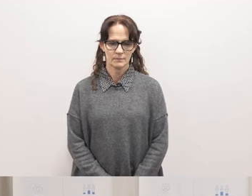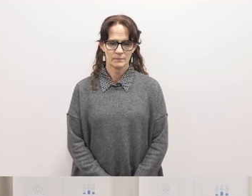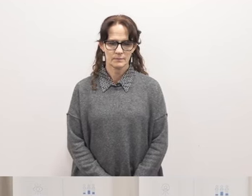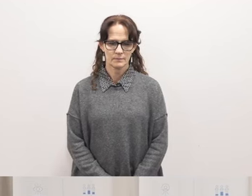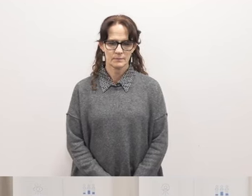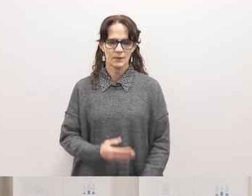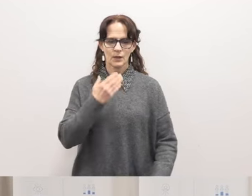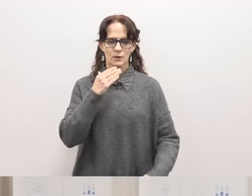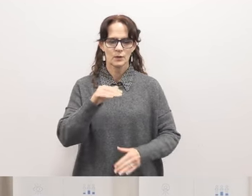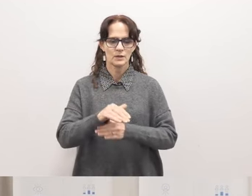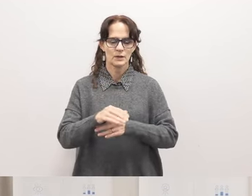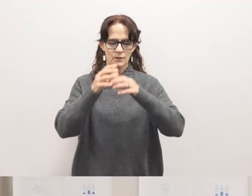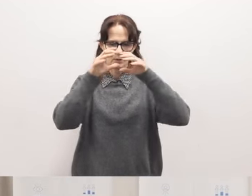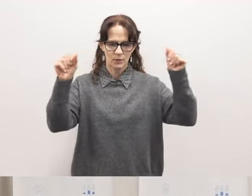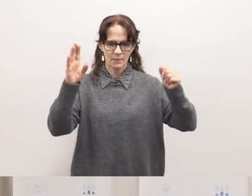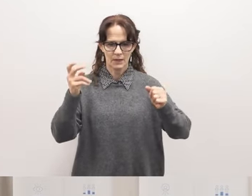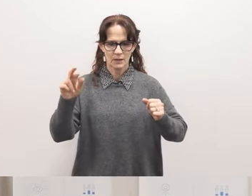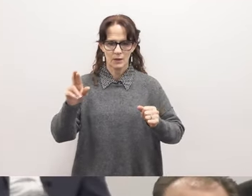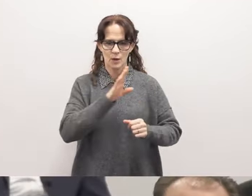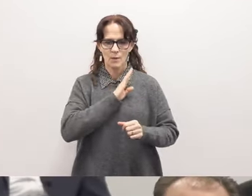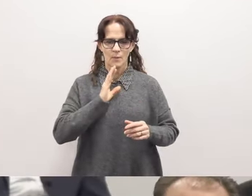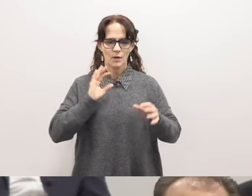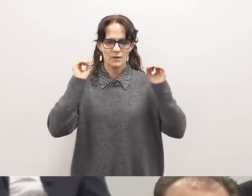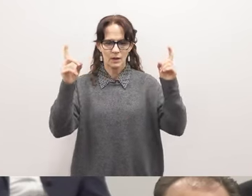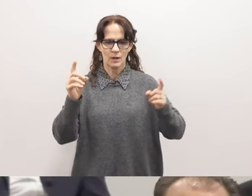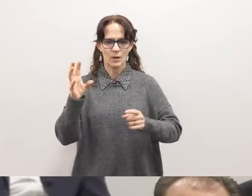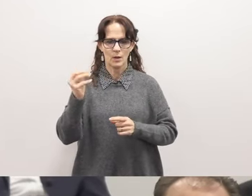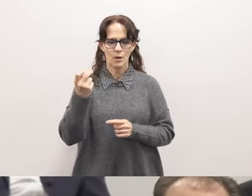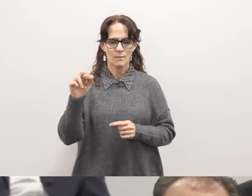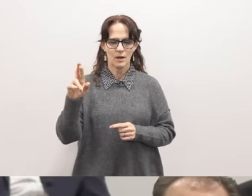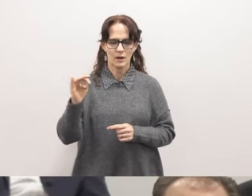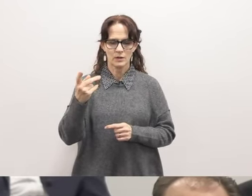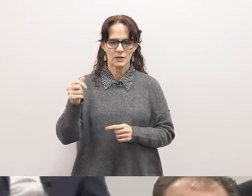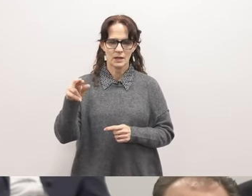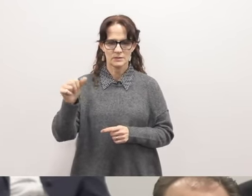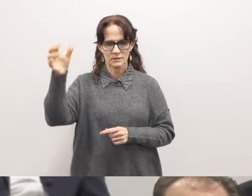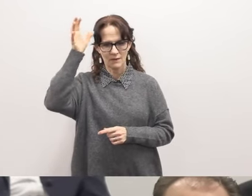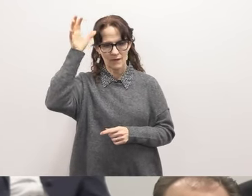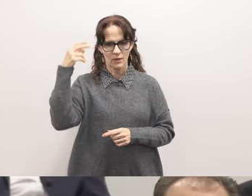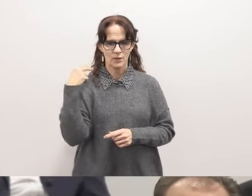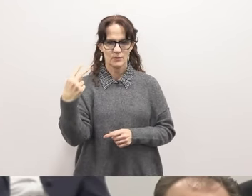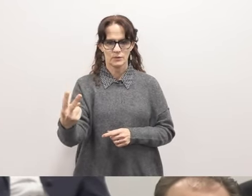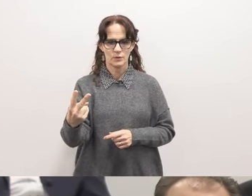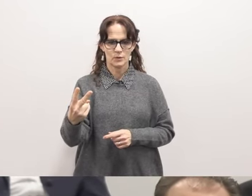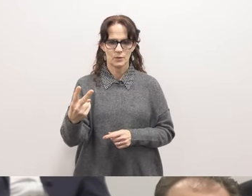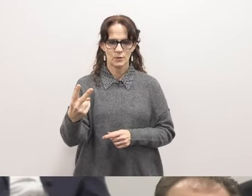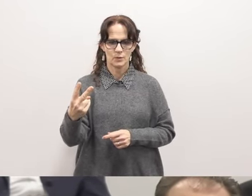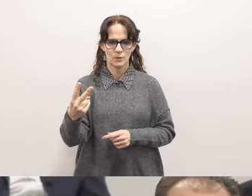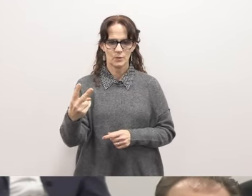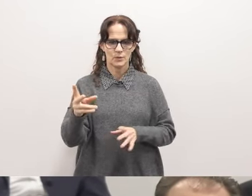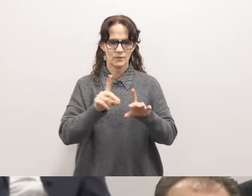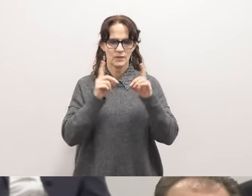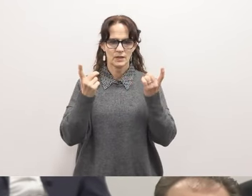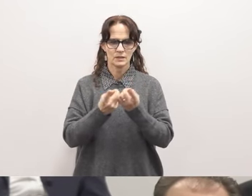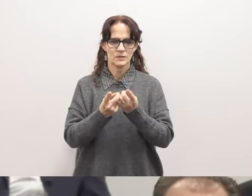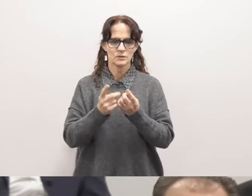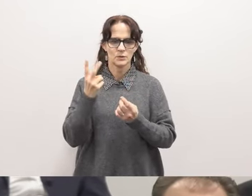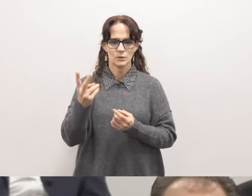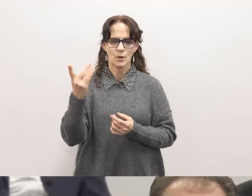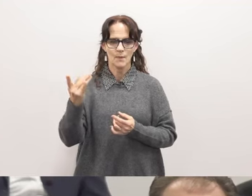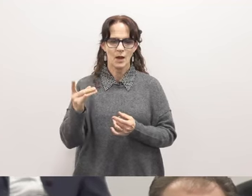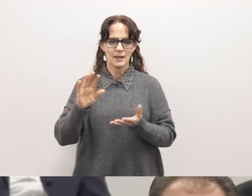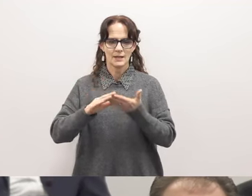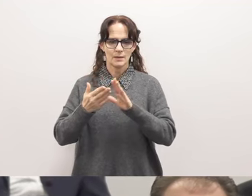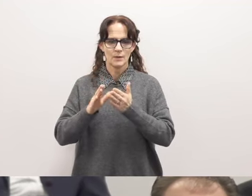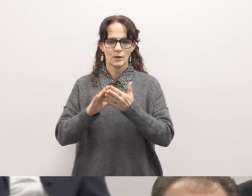Good evening, Superintendent Baker and Board of Education. My name is Omar Cardenas. I'm a father of two, resident of District 2 Poly neighborhood and a community